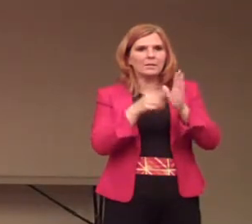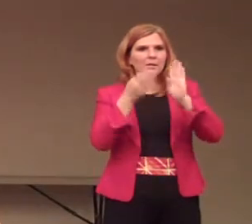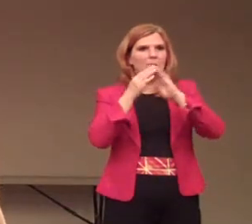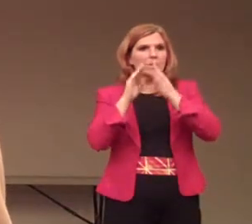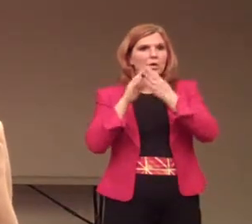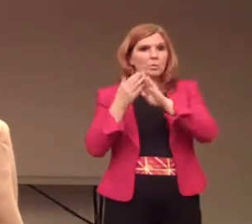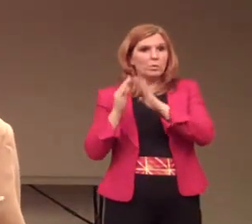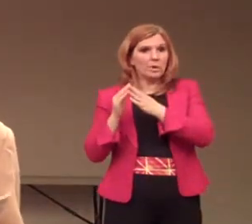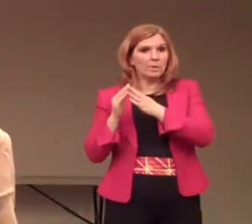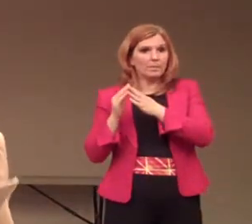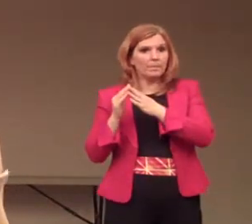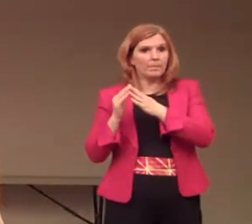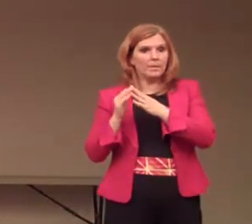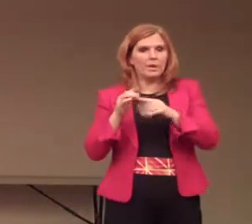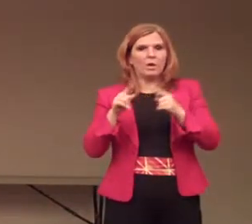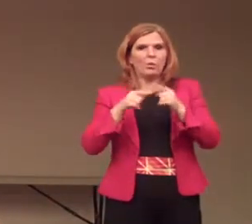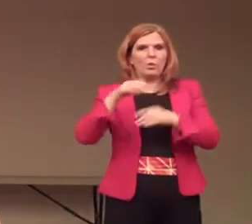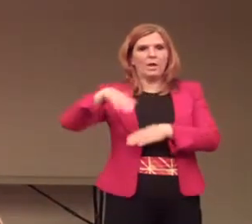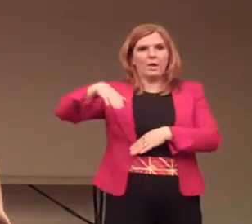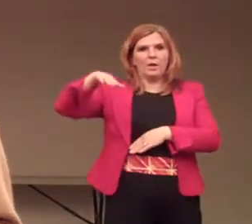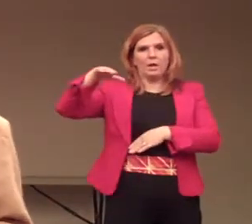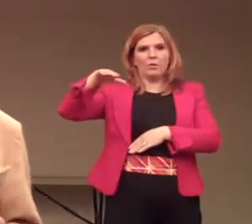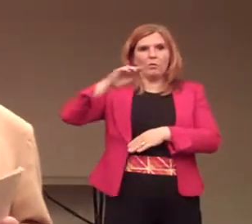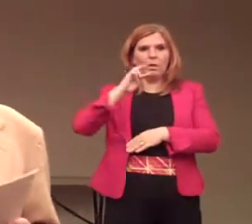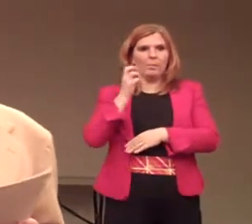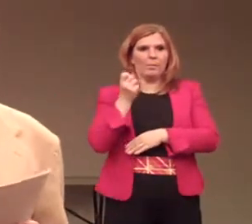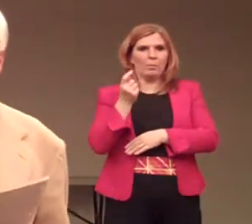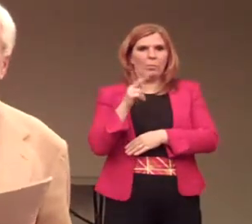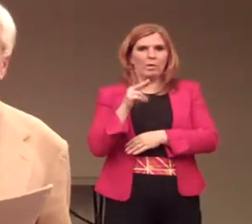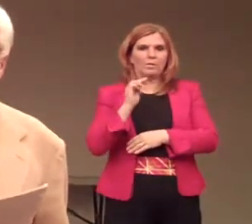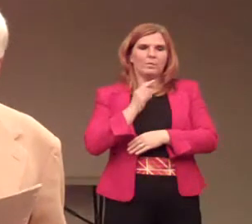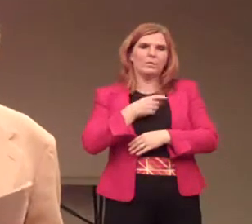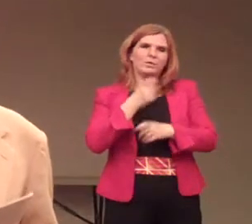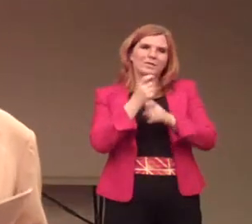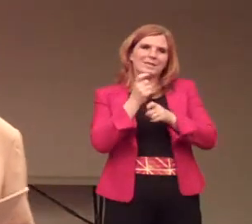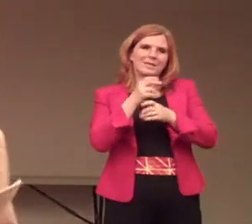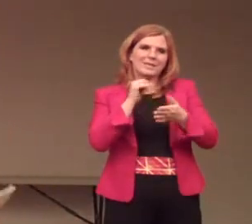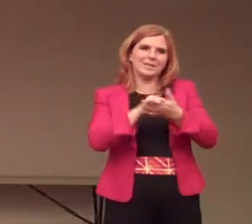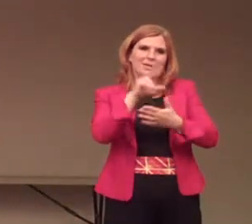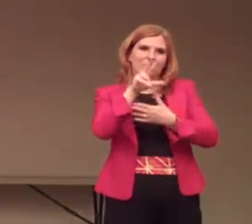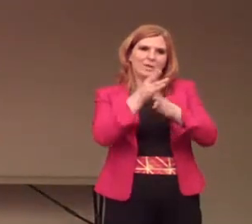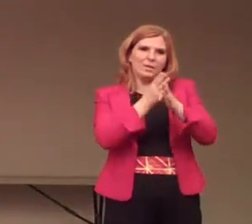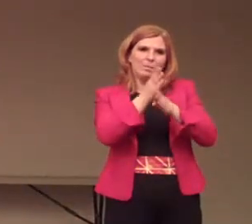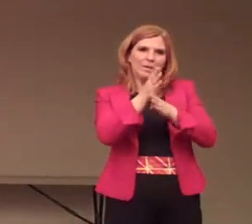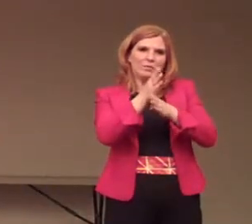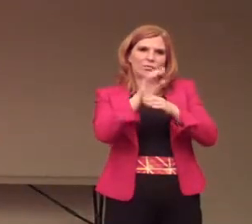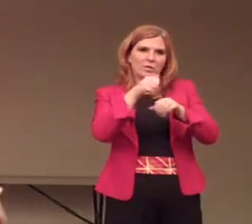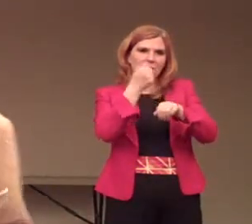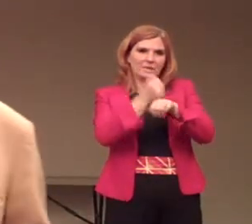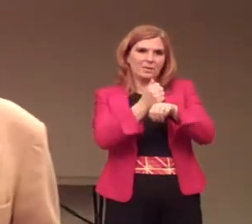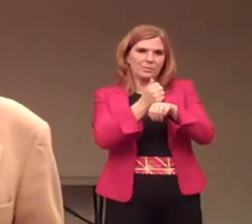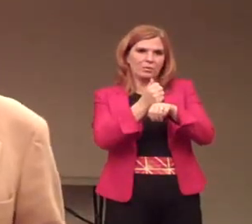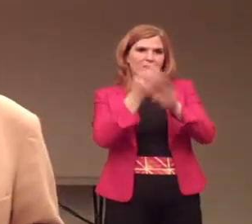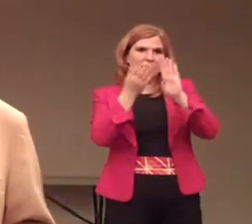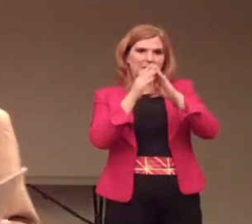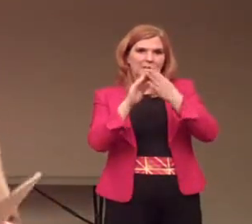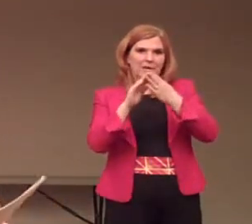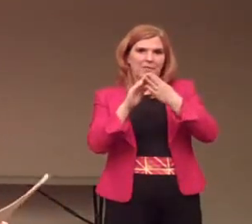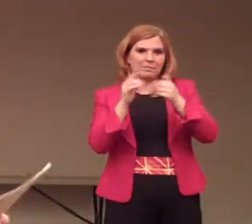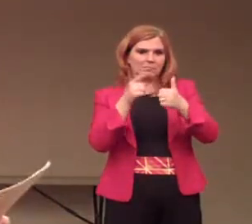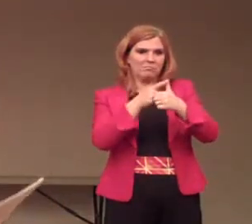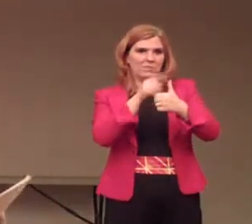community? When I grew up in Weirton, we used to joke that there were three major establishments in downtown Weirton.